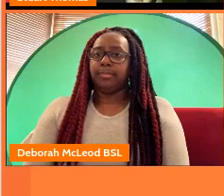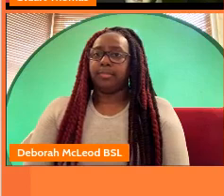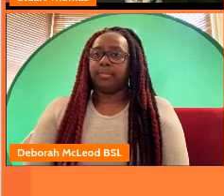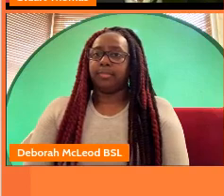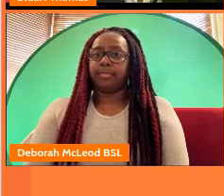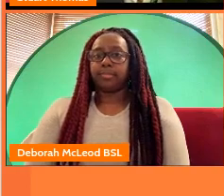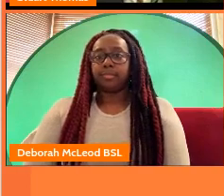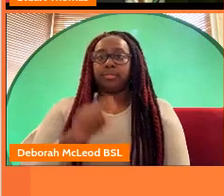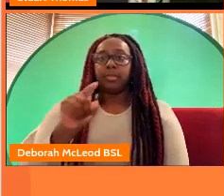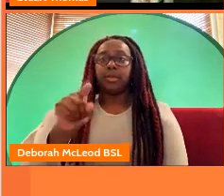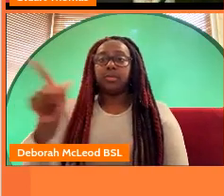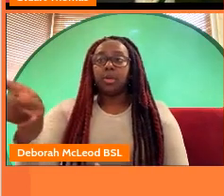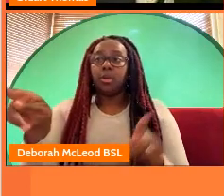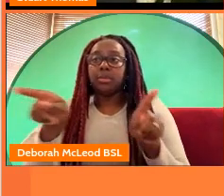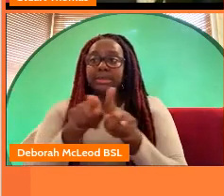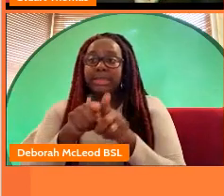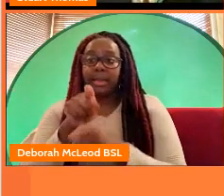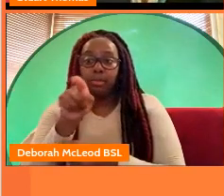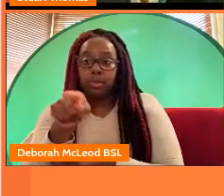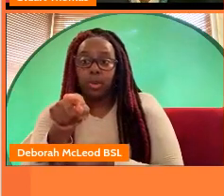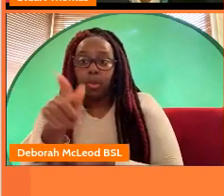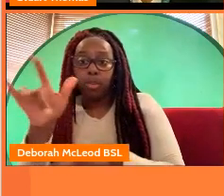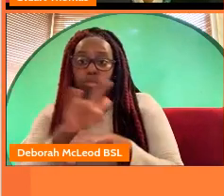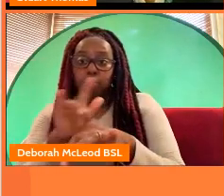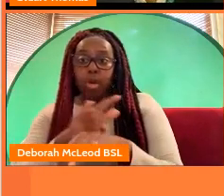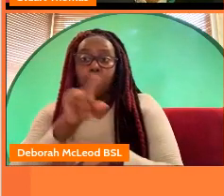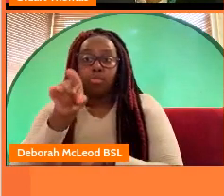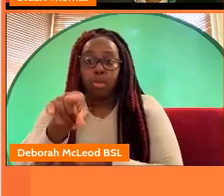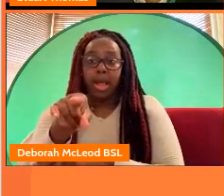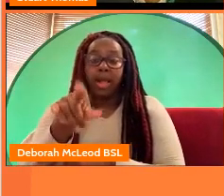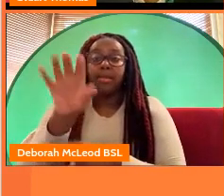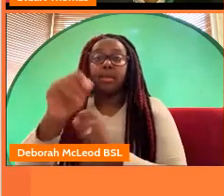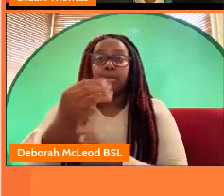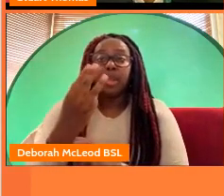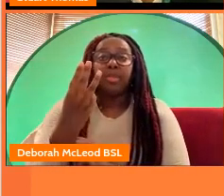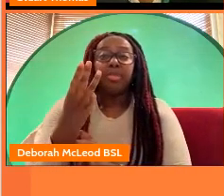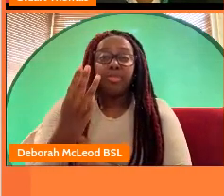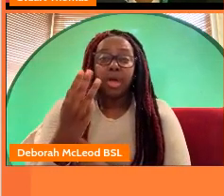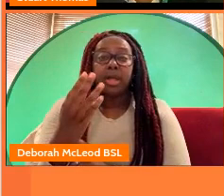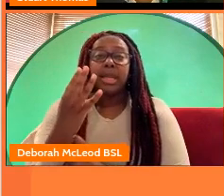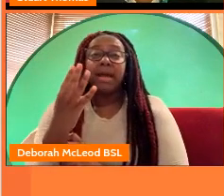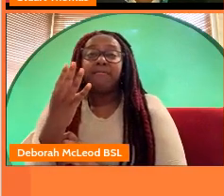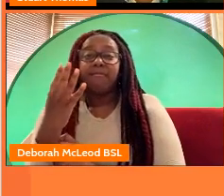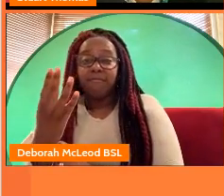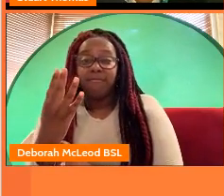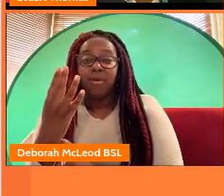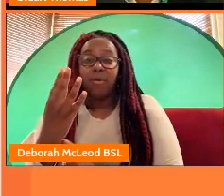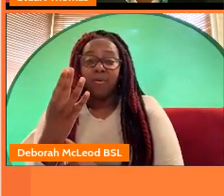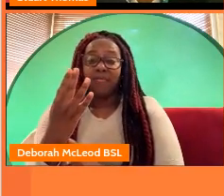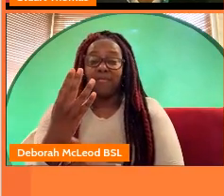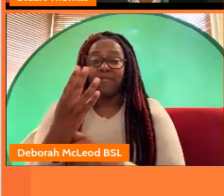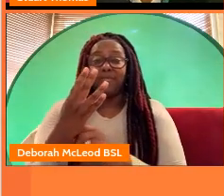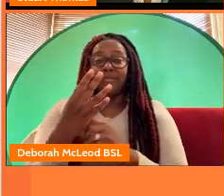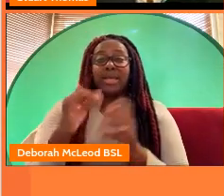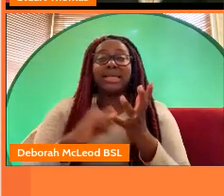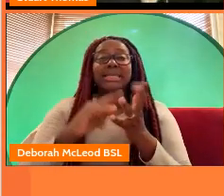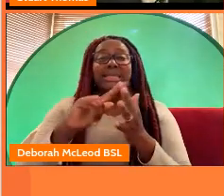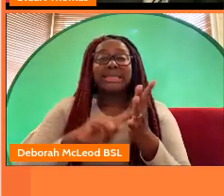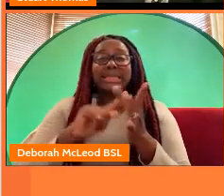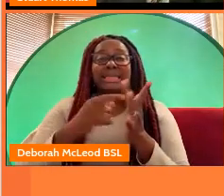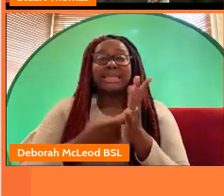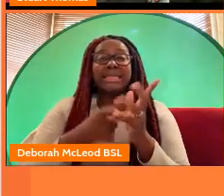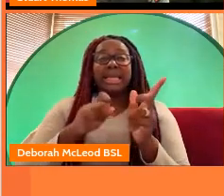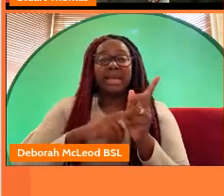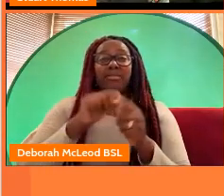there we go phoenix rise um uh already commissioned for a third and fourth series i should say in coventry uh currently in production